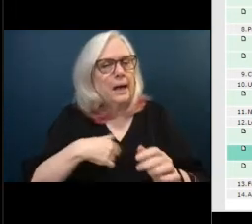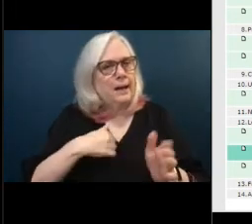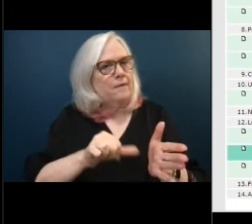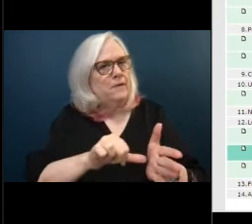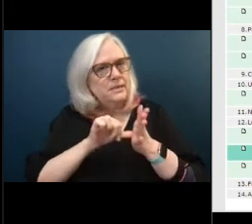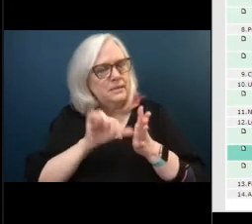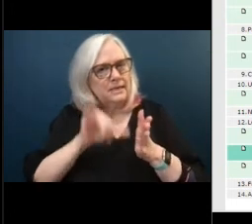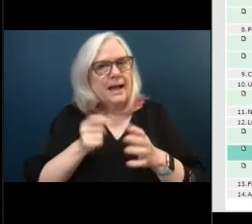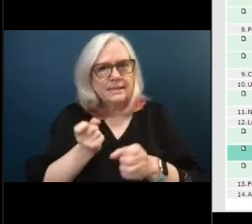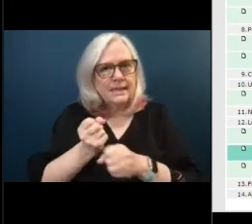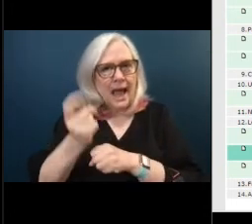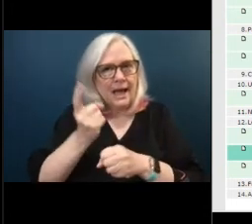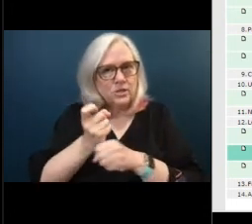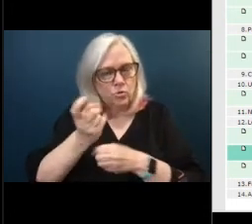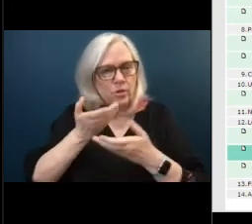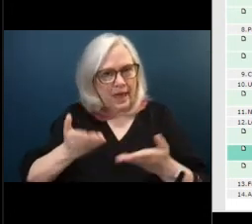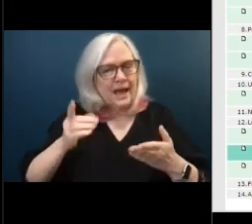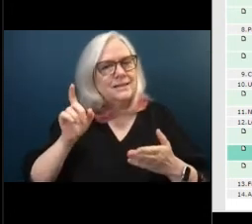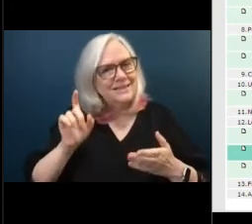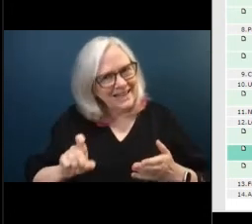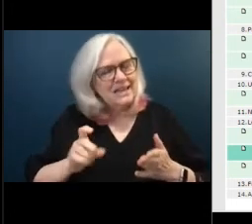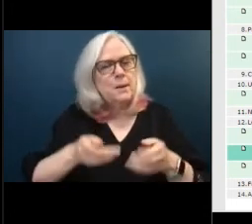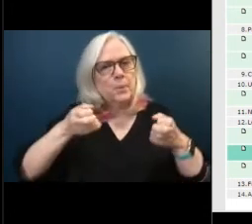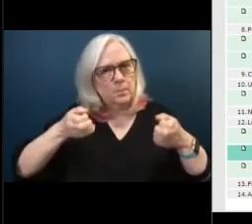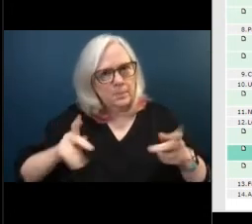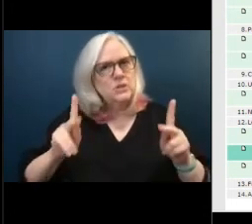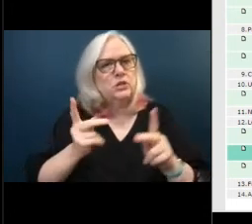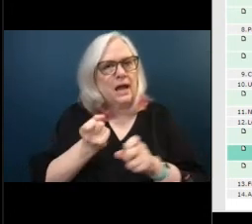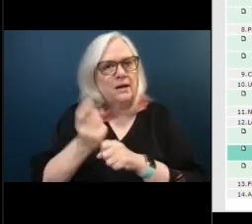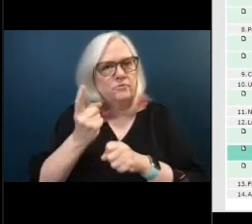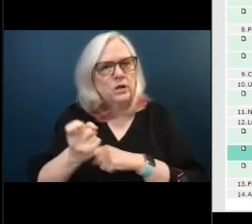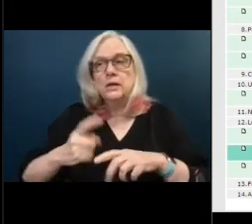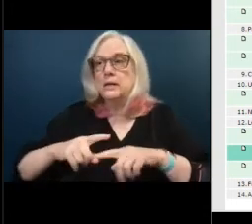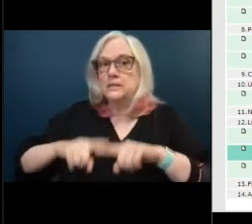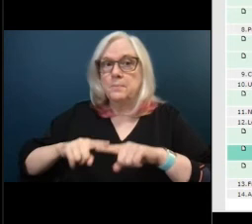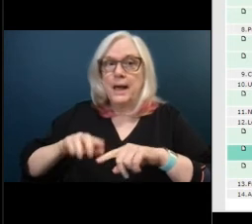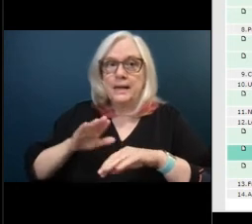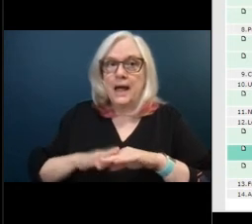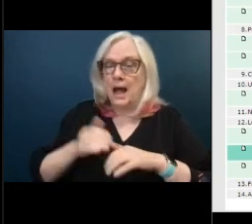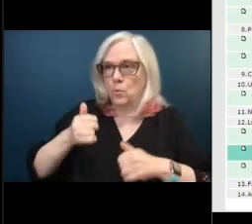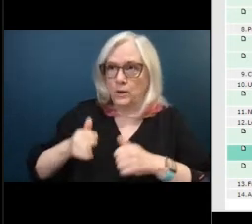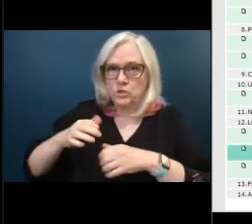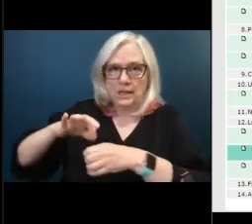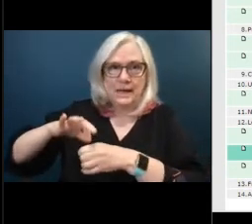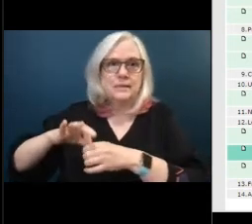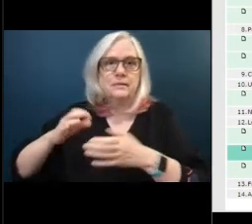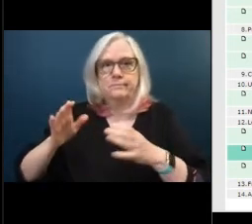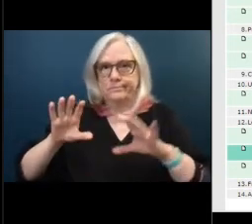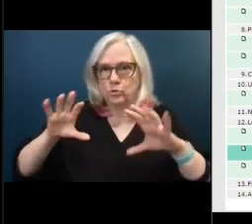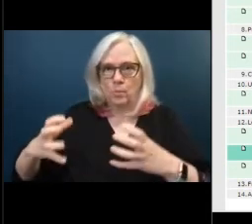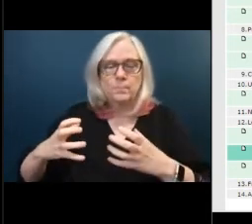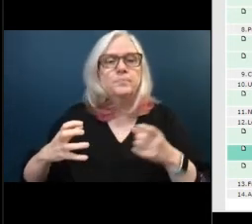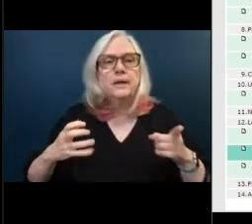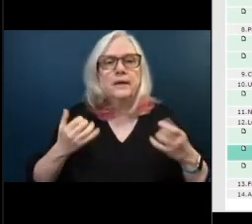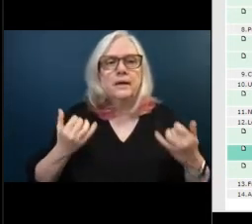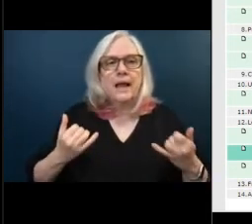an annual thing it has to come to the commission every year depending on the elected body but if i you might say uh the residents were